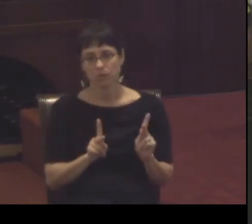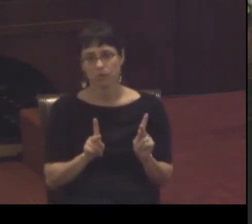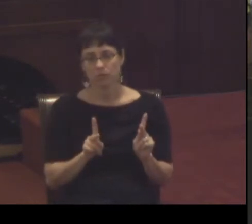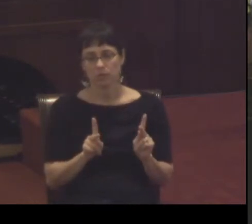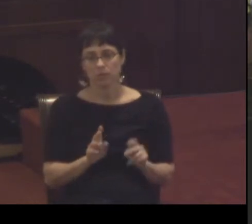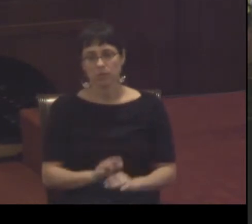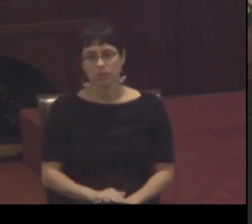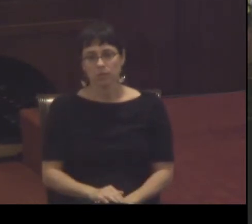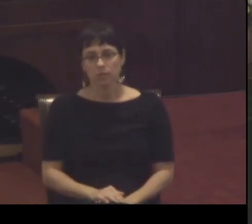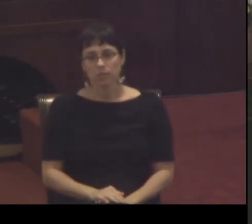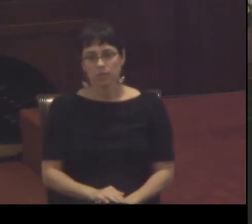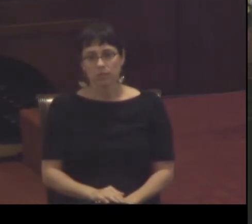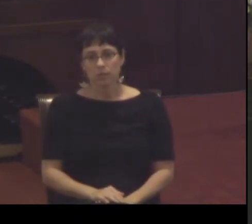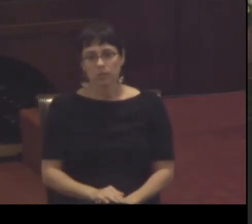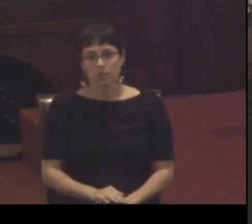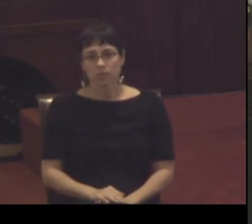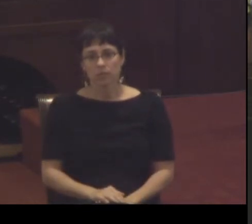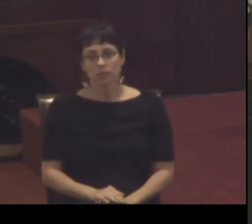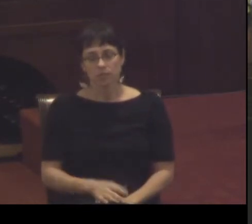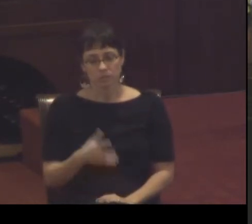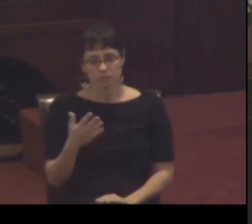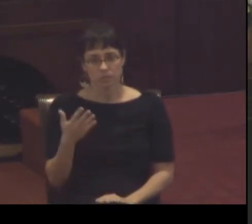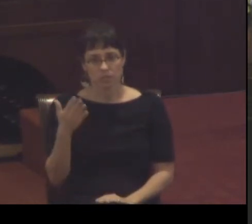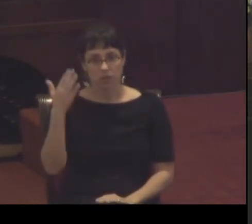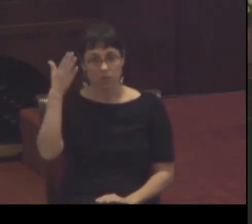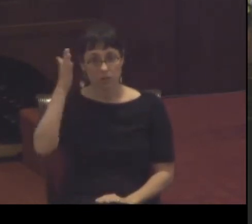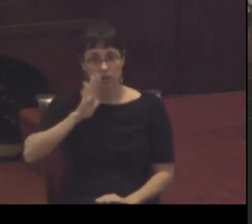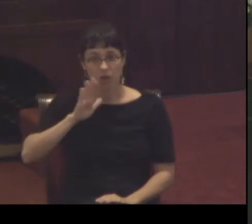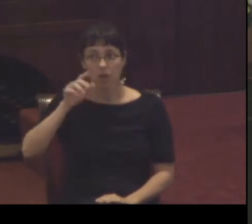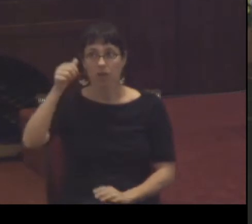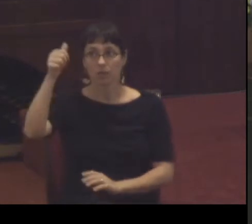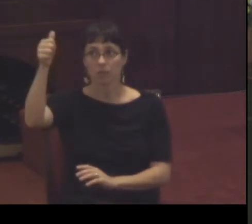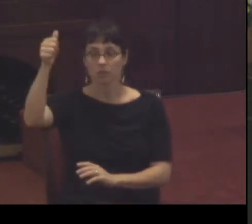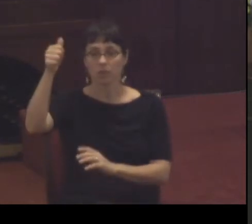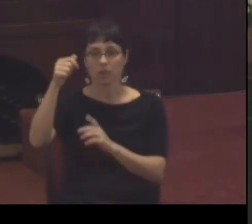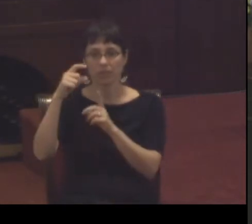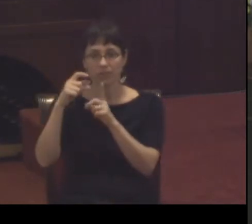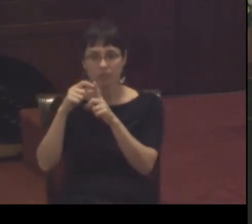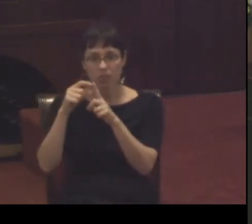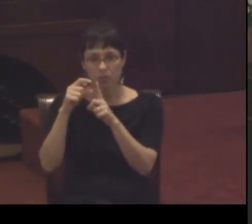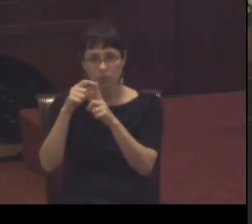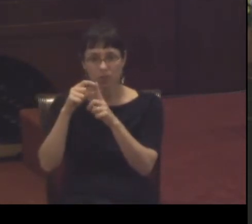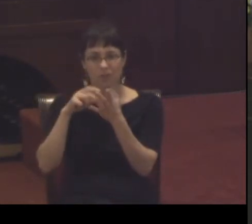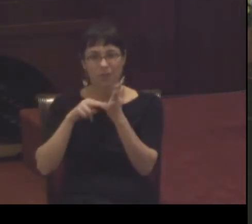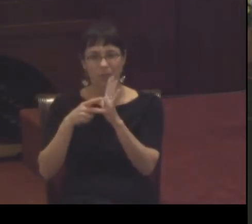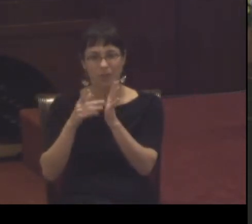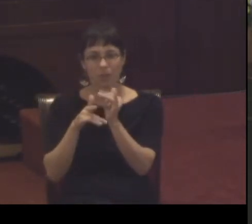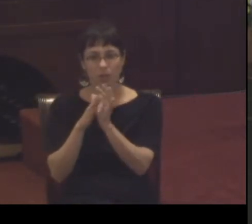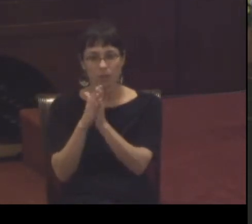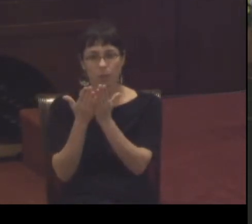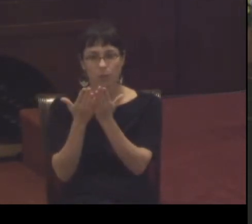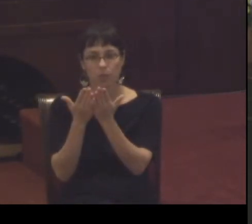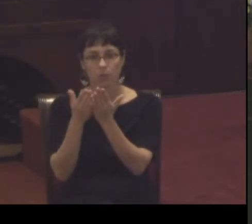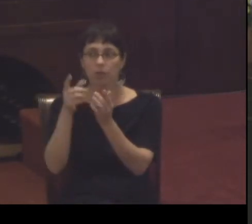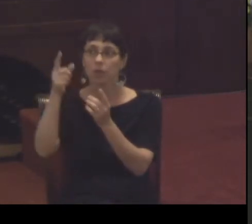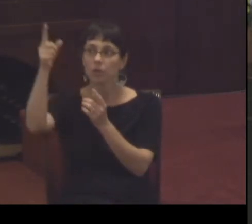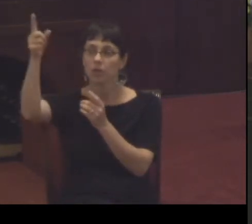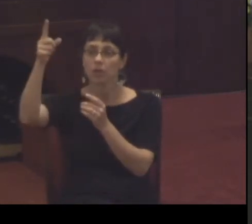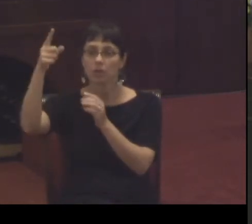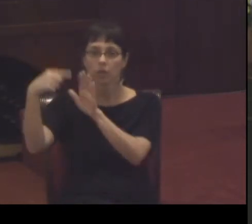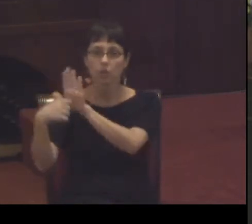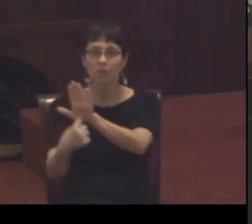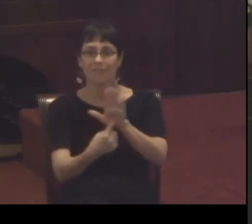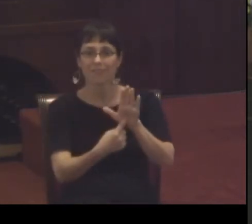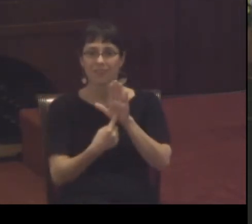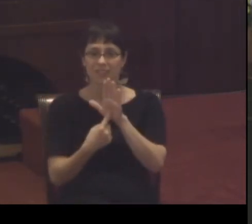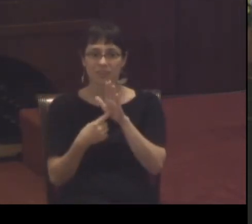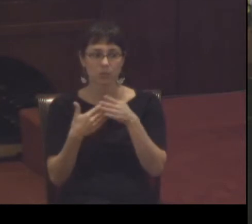God reveals himself as the word the one who enters into our chaos the one who reveals himself even in